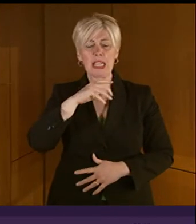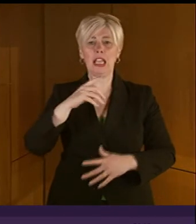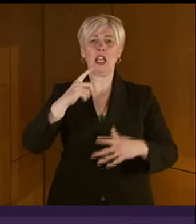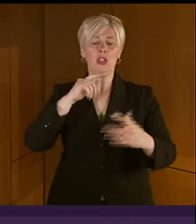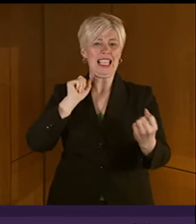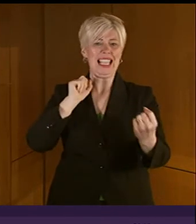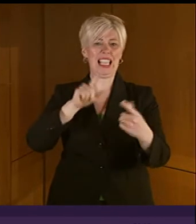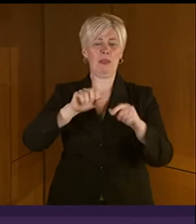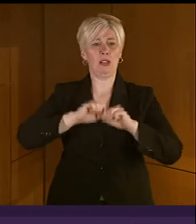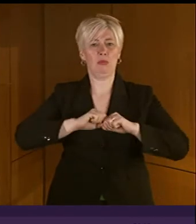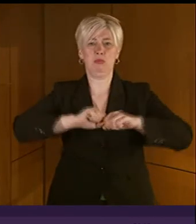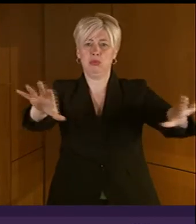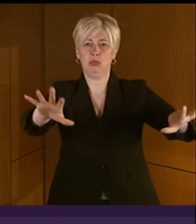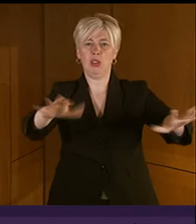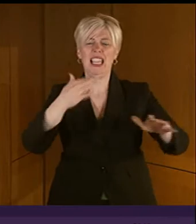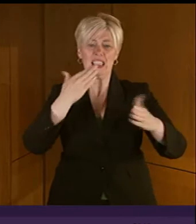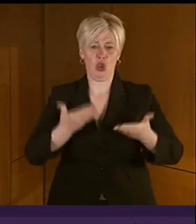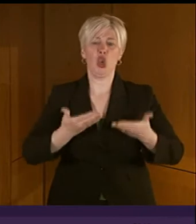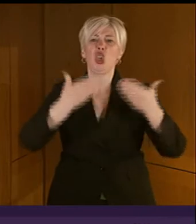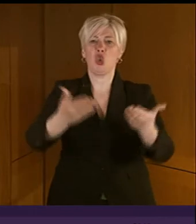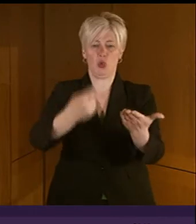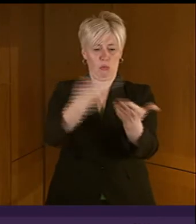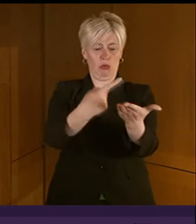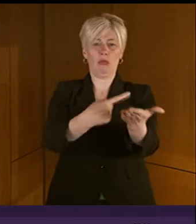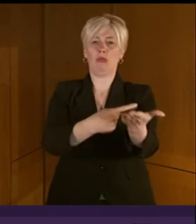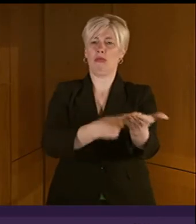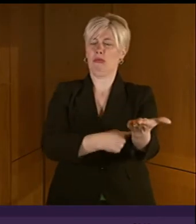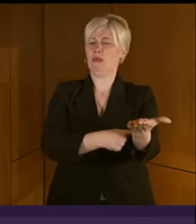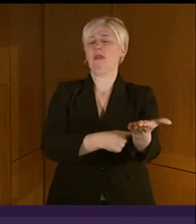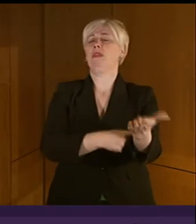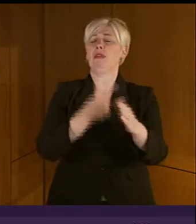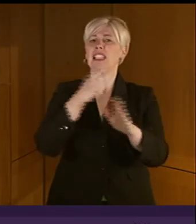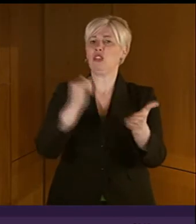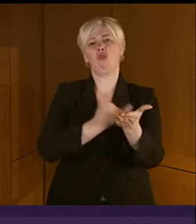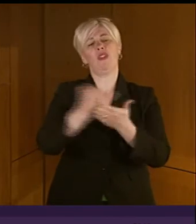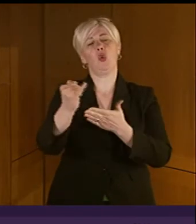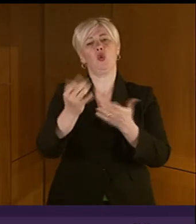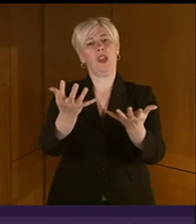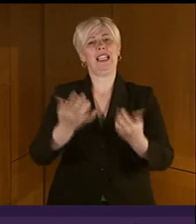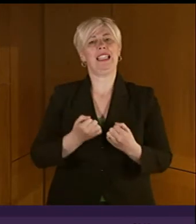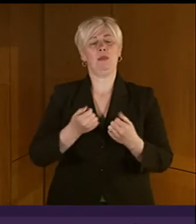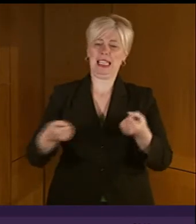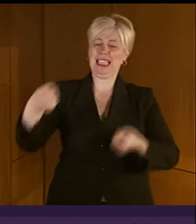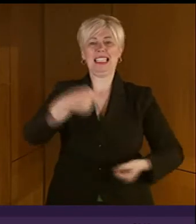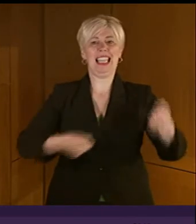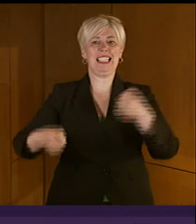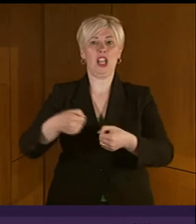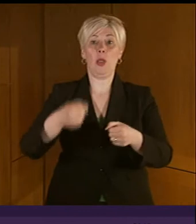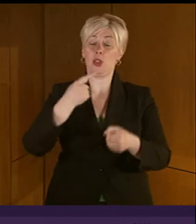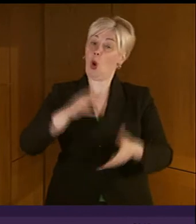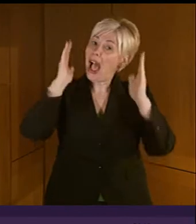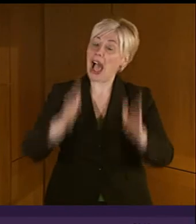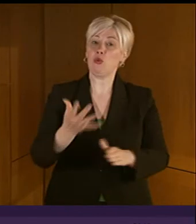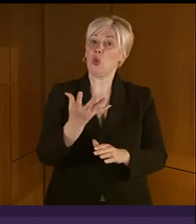which introduces new conditions and refused to accept the tender, given that the service had to be suspended